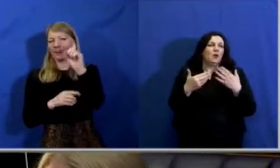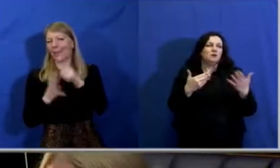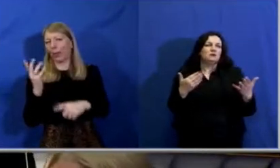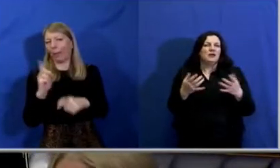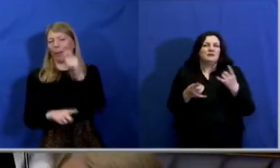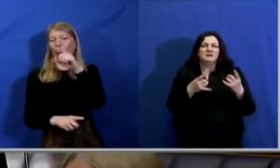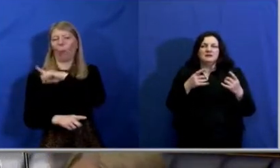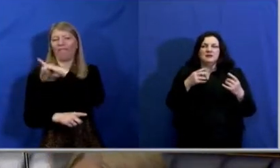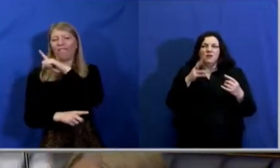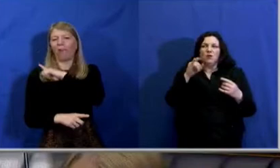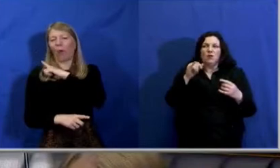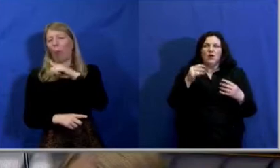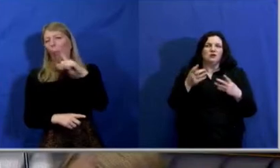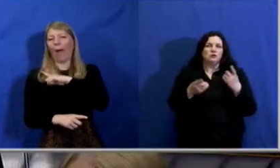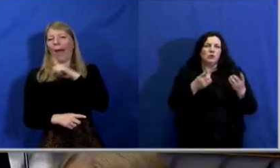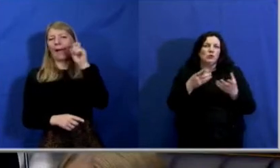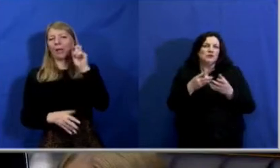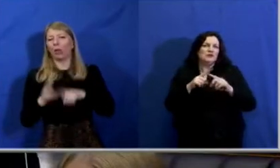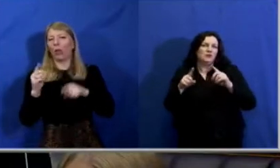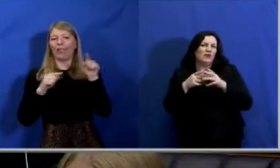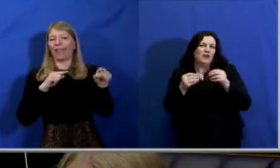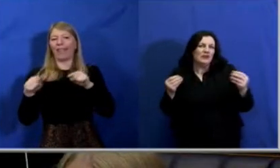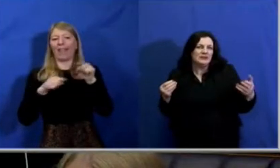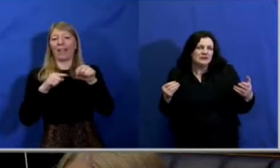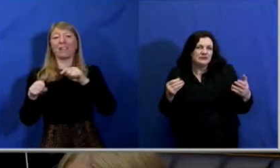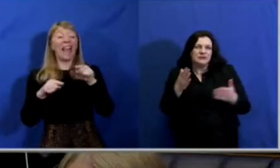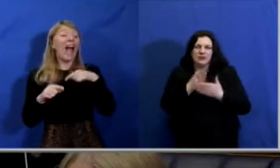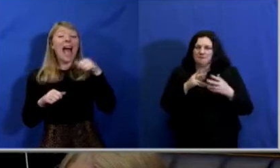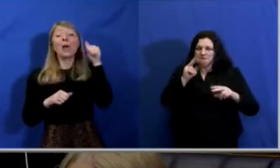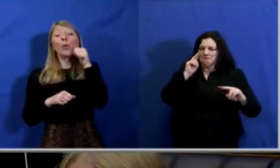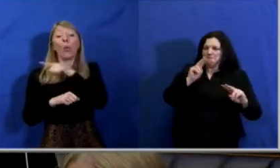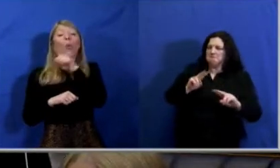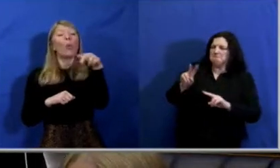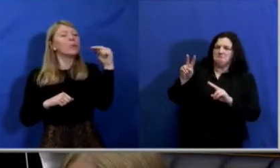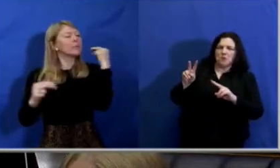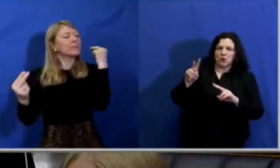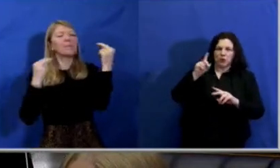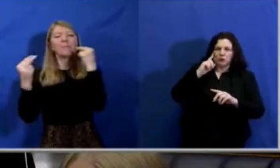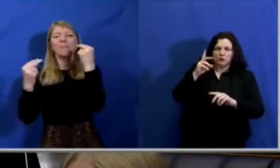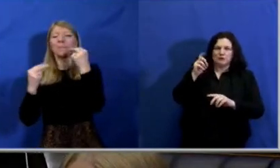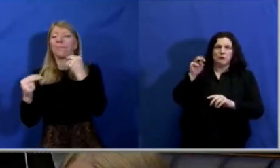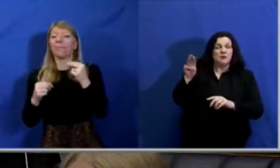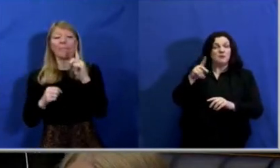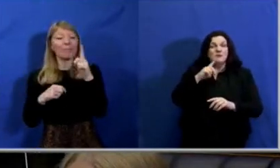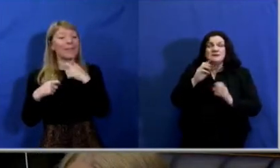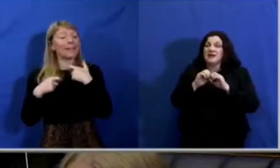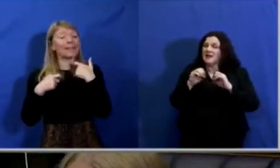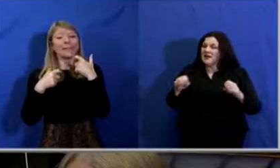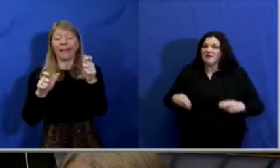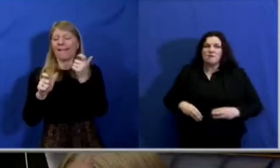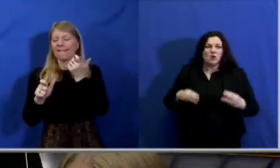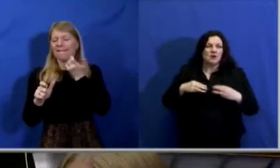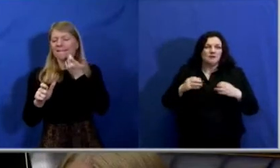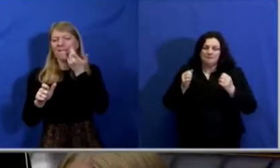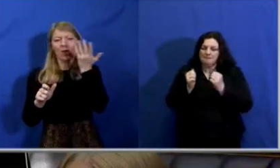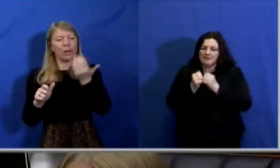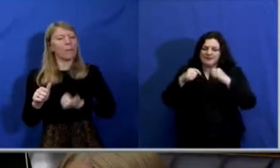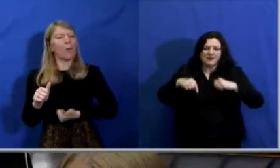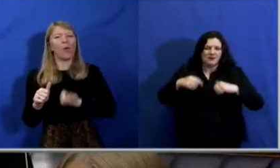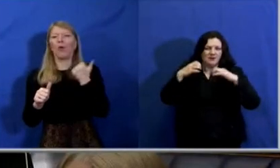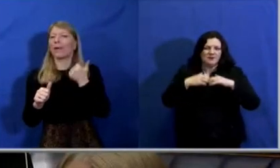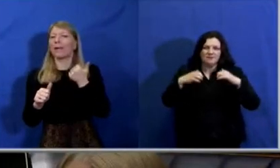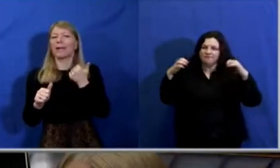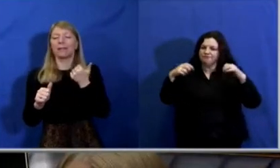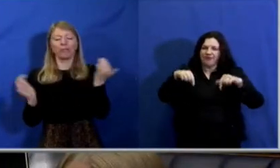why it is we do certain things. But we still, every morning when we meet in this house, in this building,